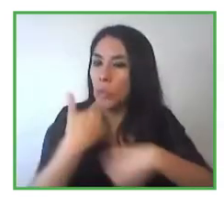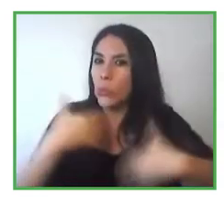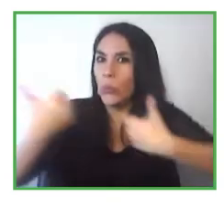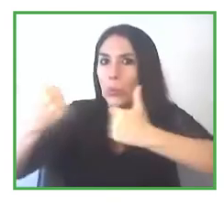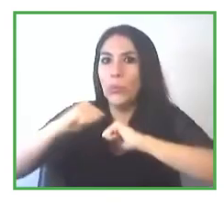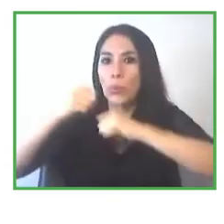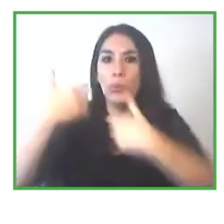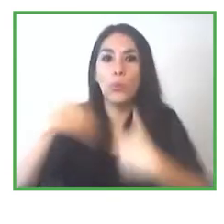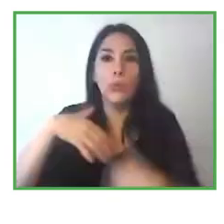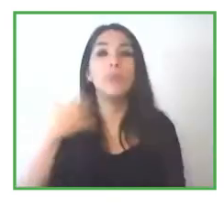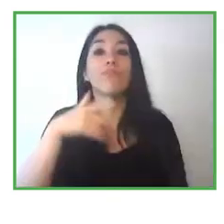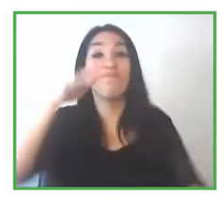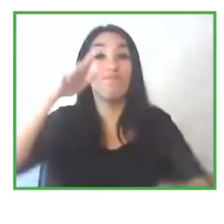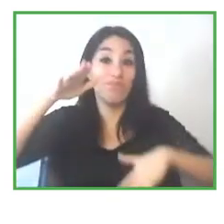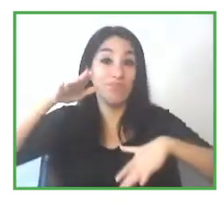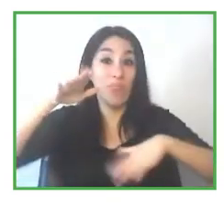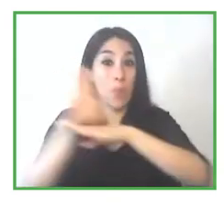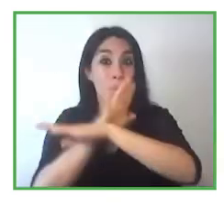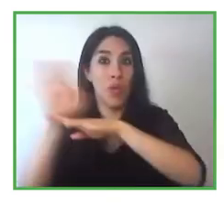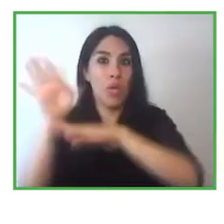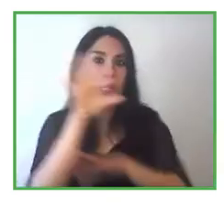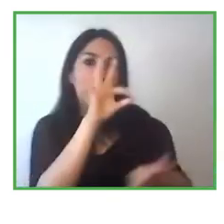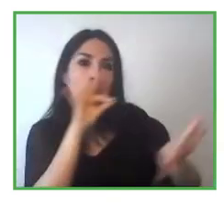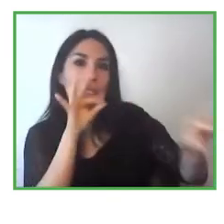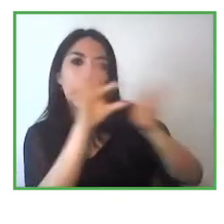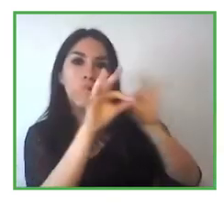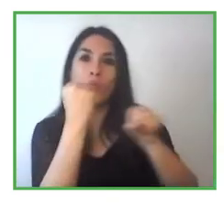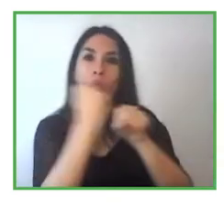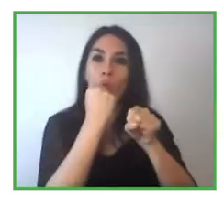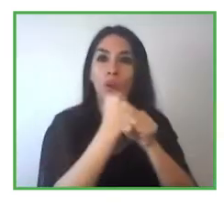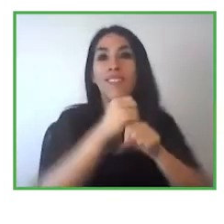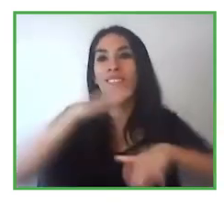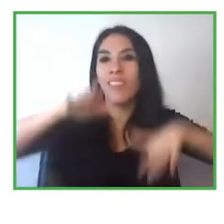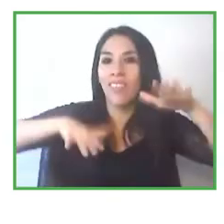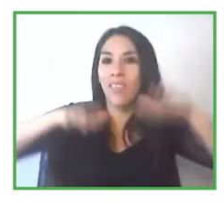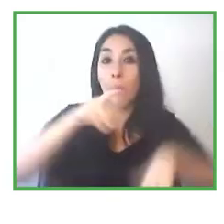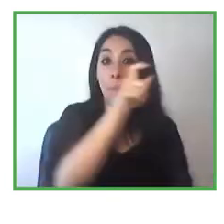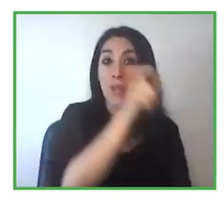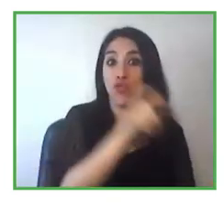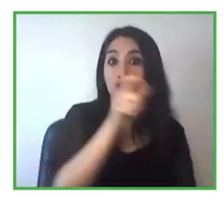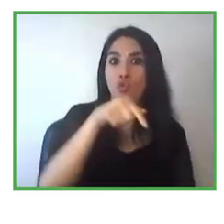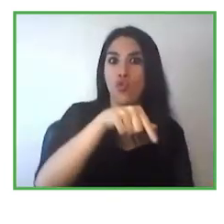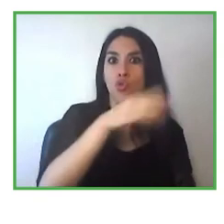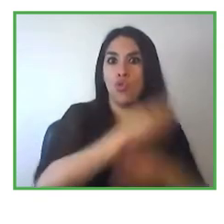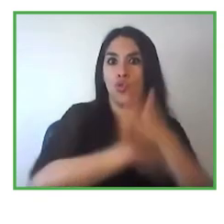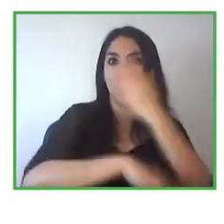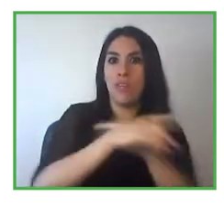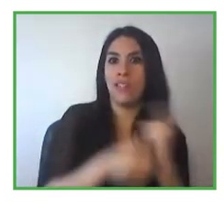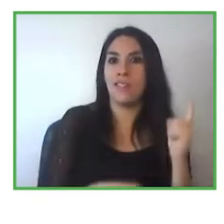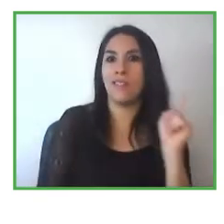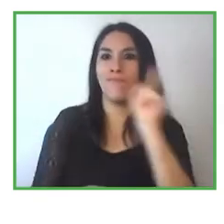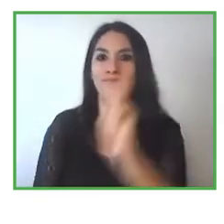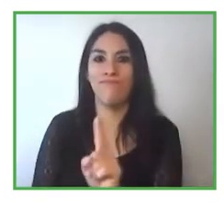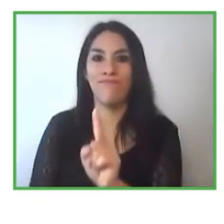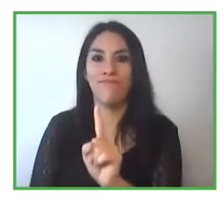of recruitment we find more challenges for people with disabilities sometimes they